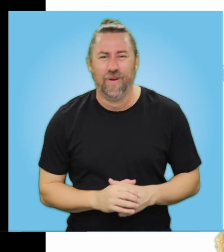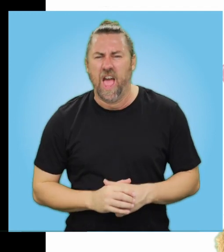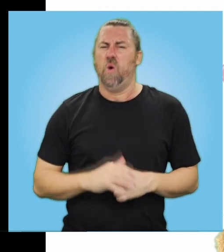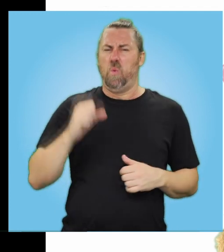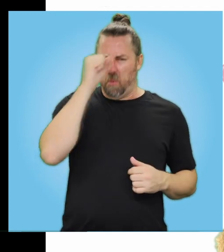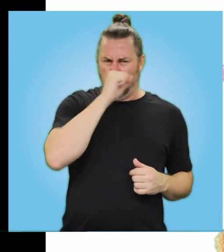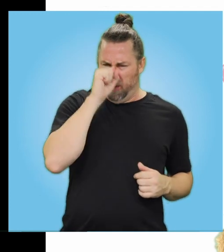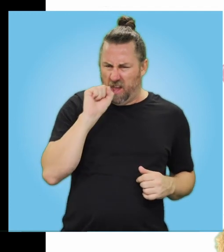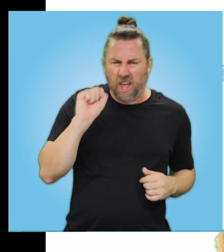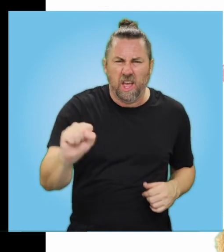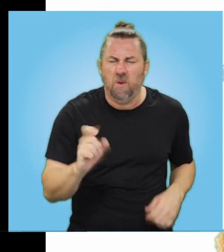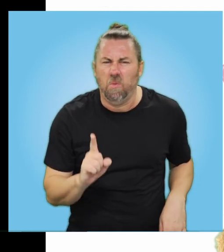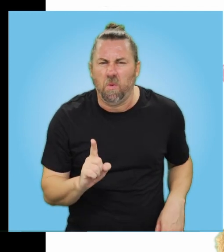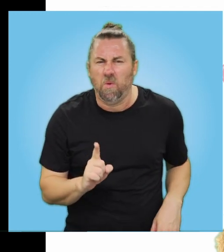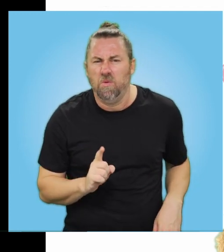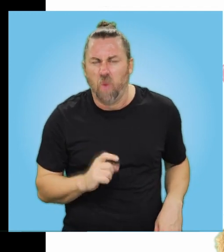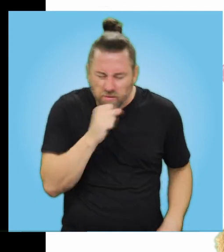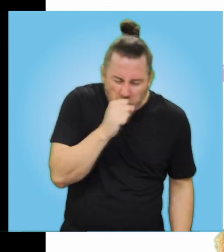And what do you think they say?